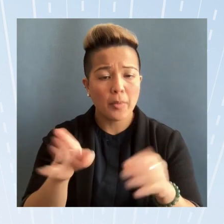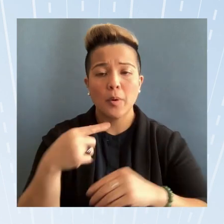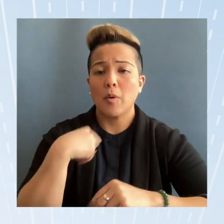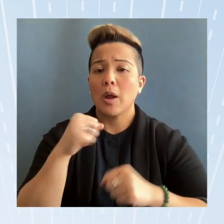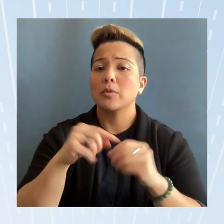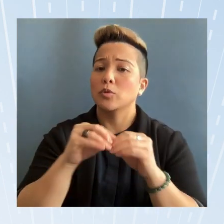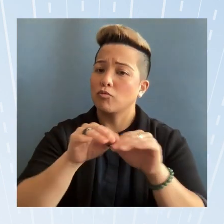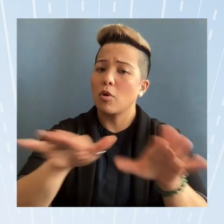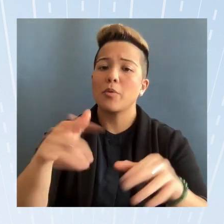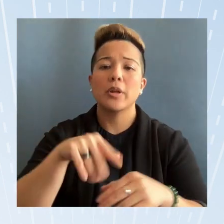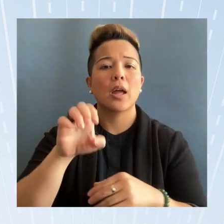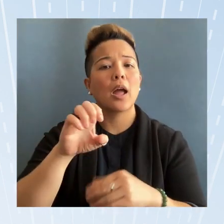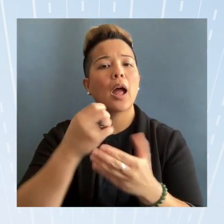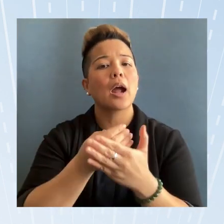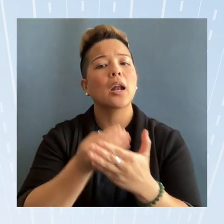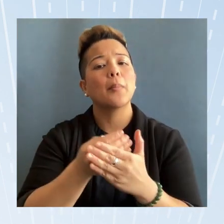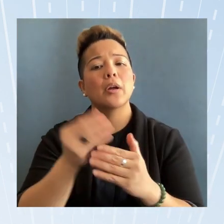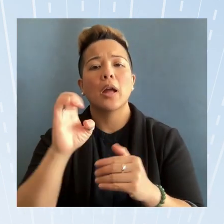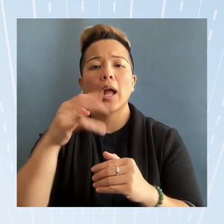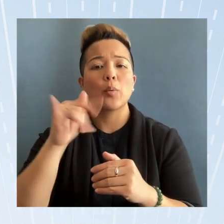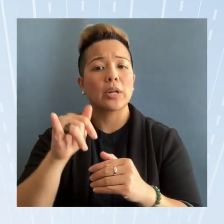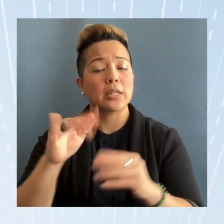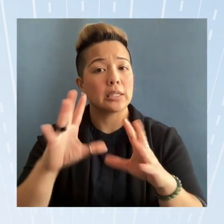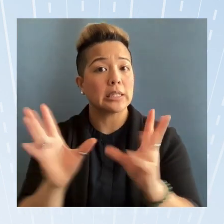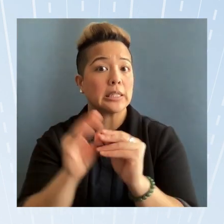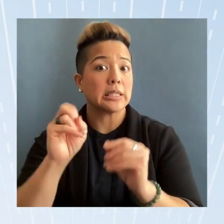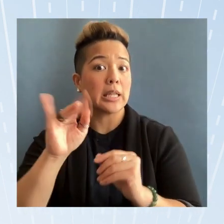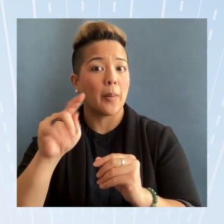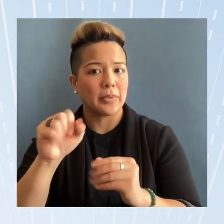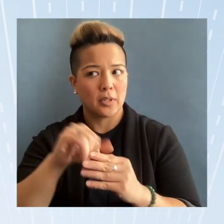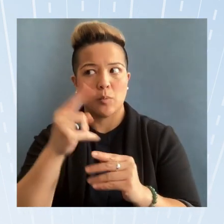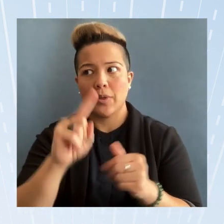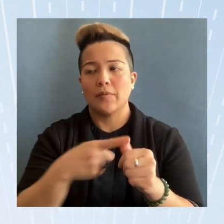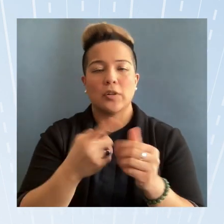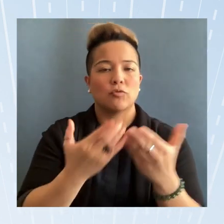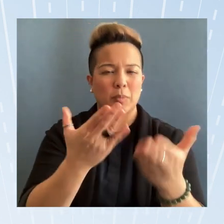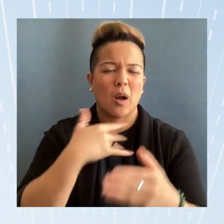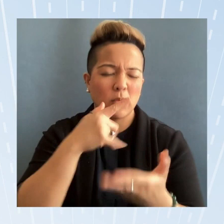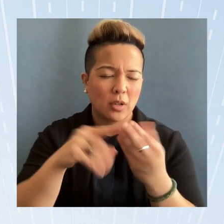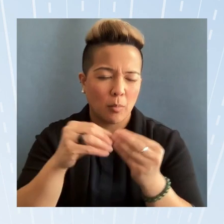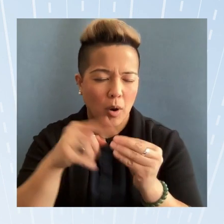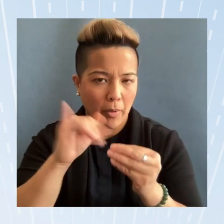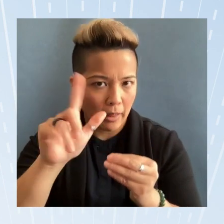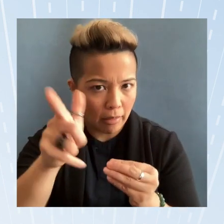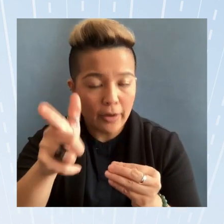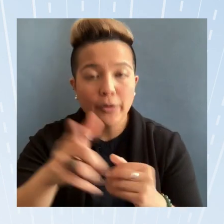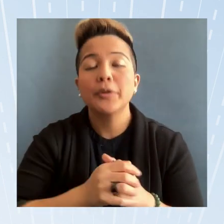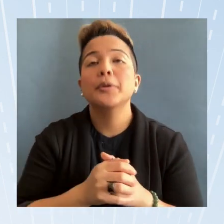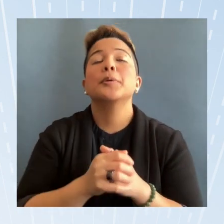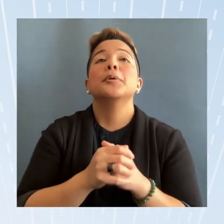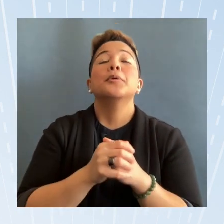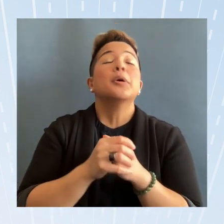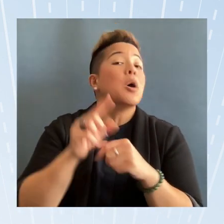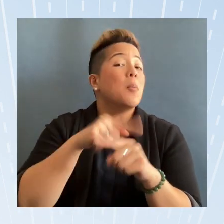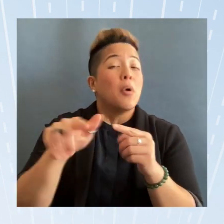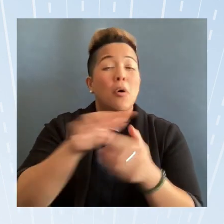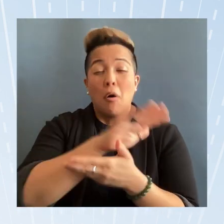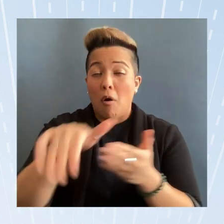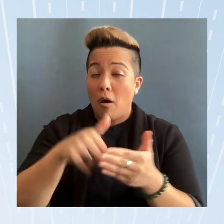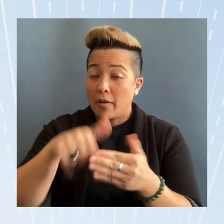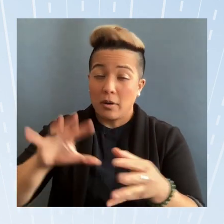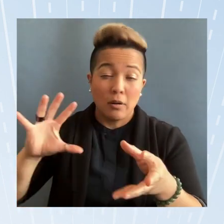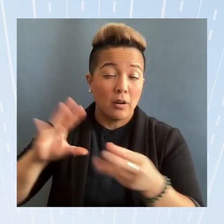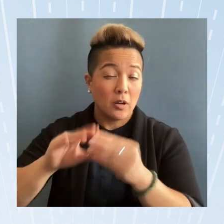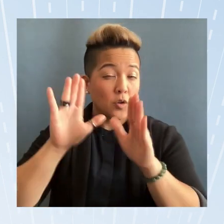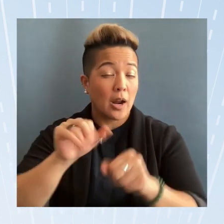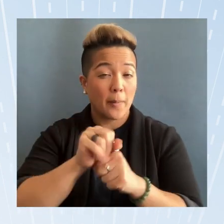economic equity summits that were one of the first recommendations I'll talk a little bit about more later but all of this great work and that